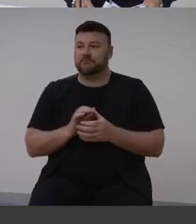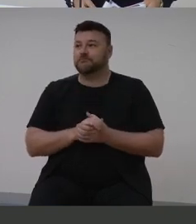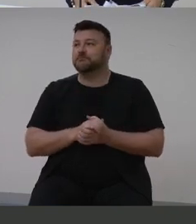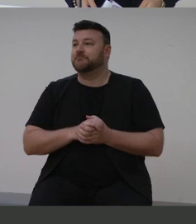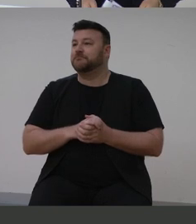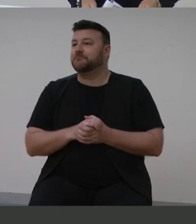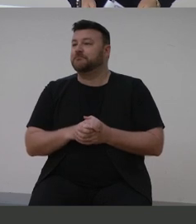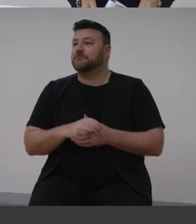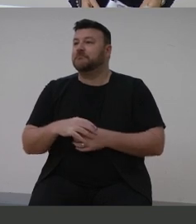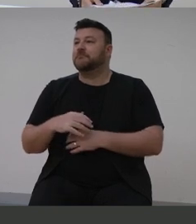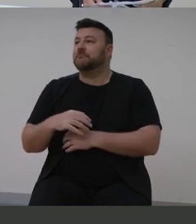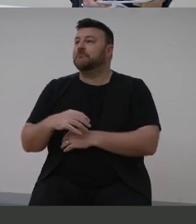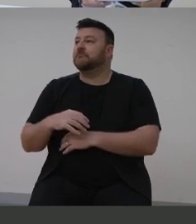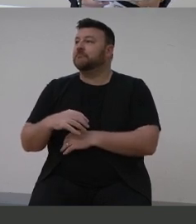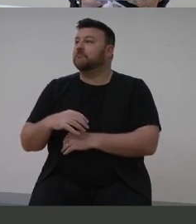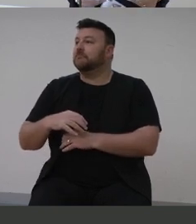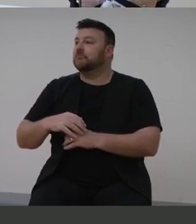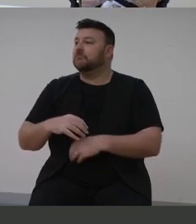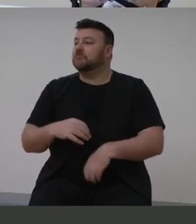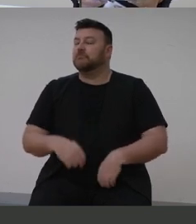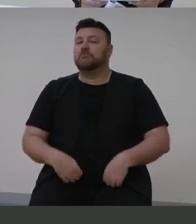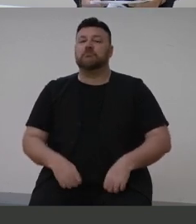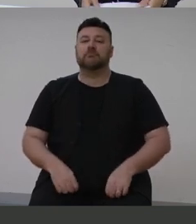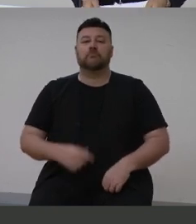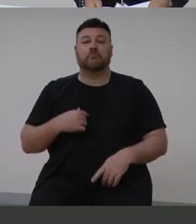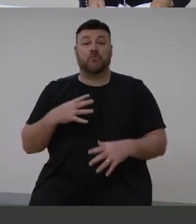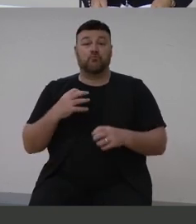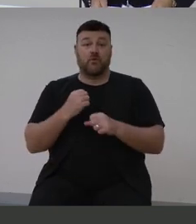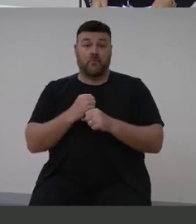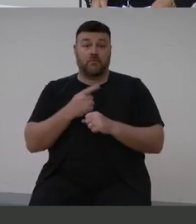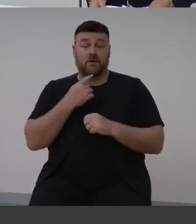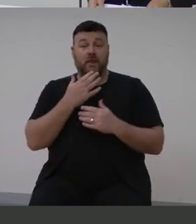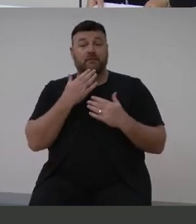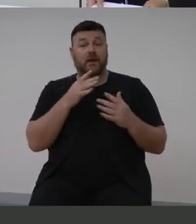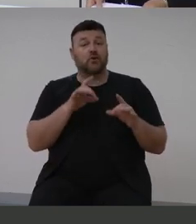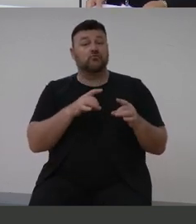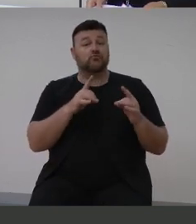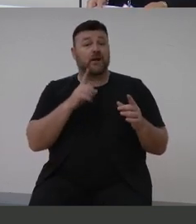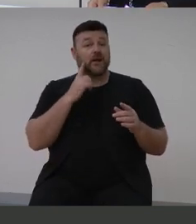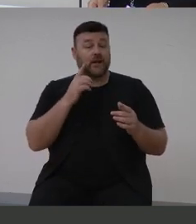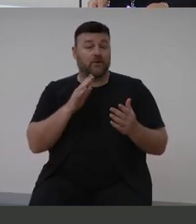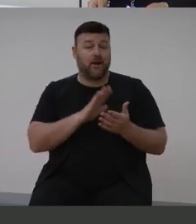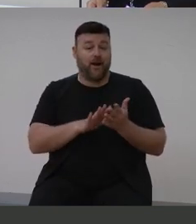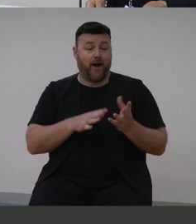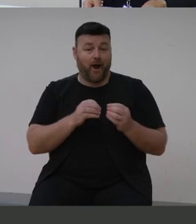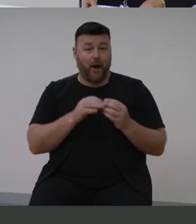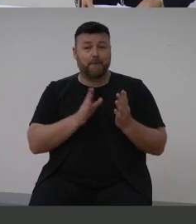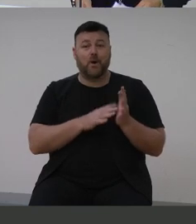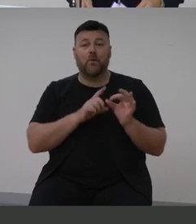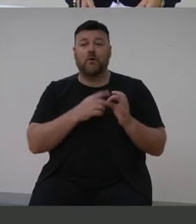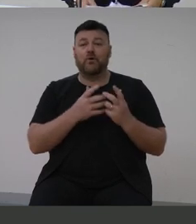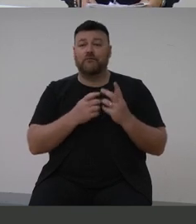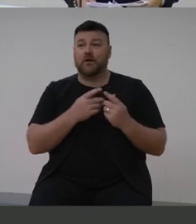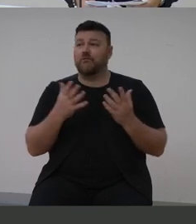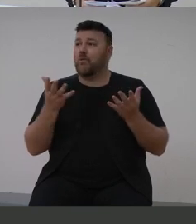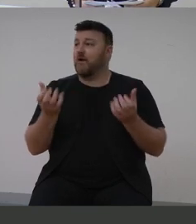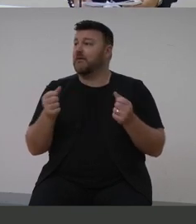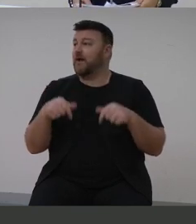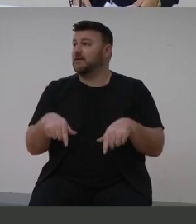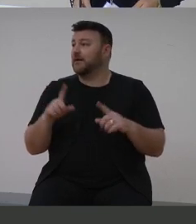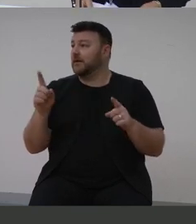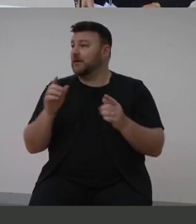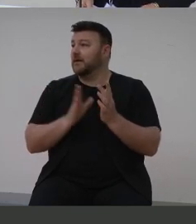I would like to end today by thanking the Australian Hearing Hub and Macquarie University for hosting today's event. Thank